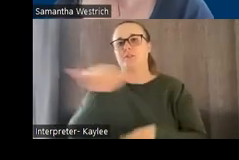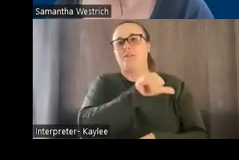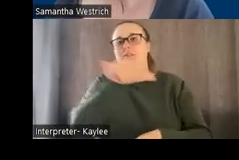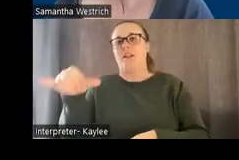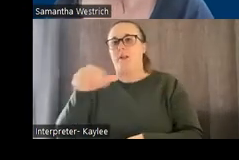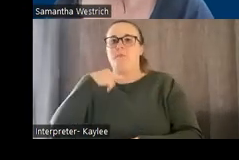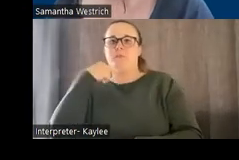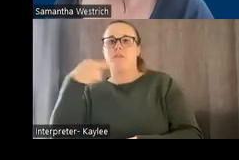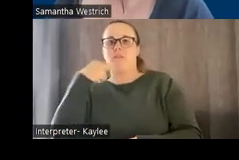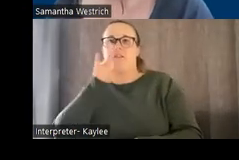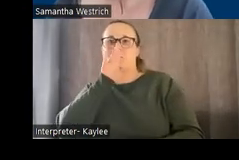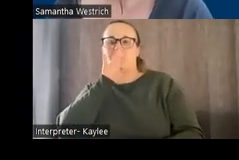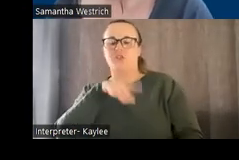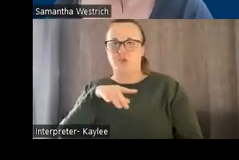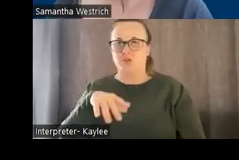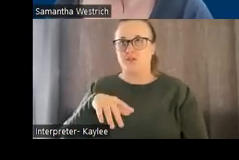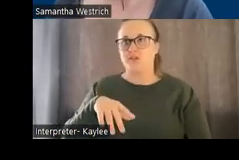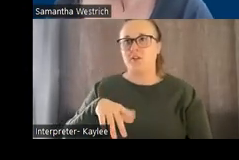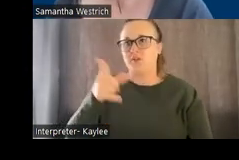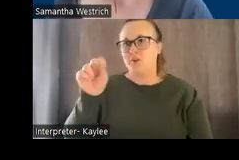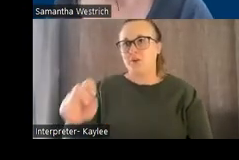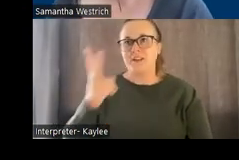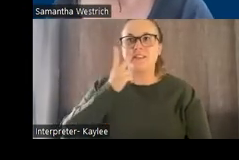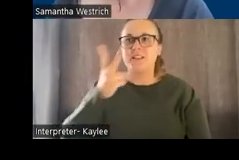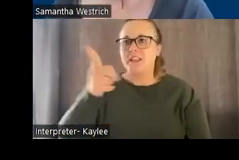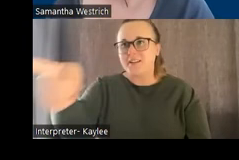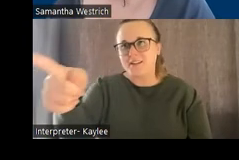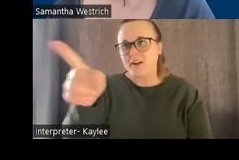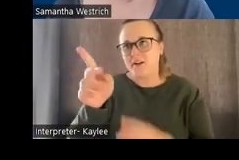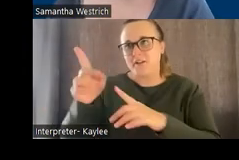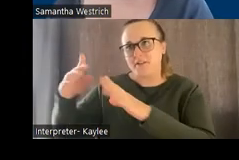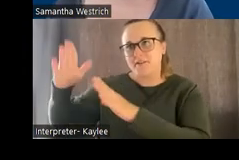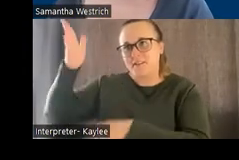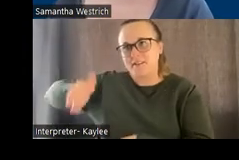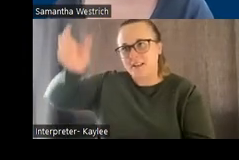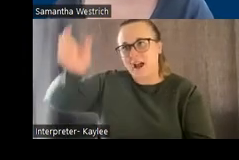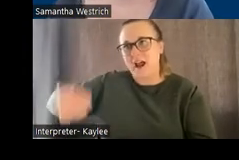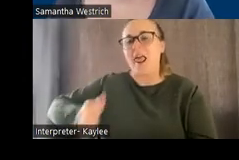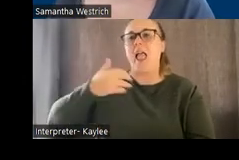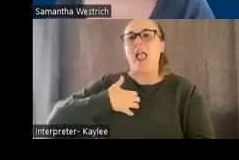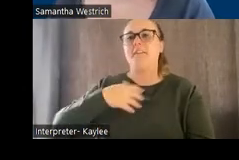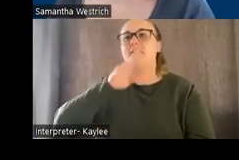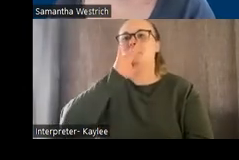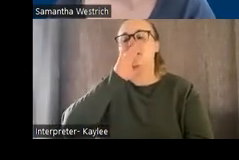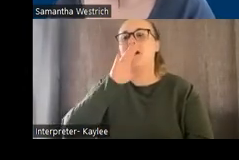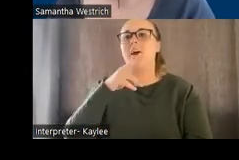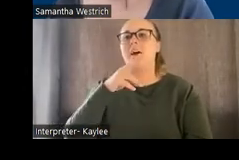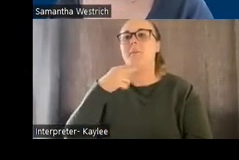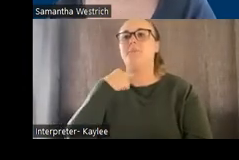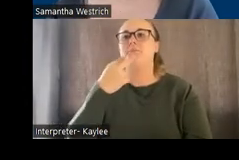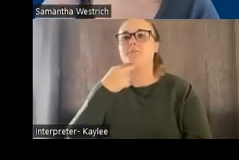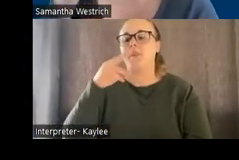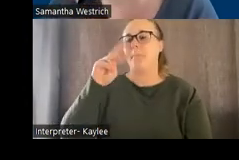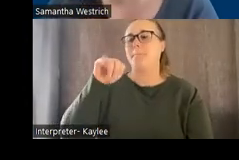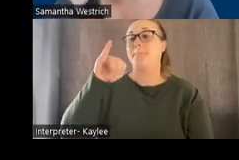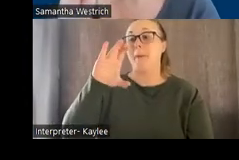You can see that there's a little microphone over on the side. So you can record your voice if you would